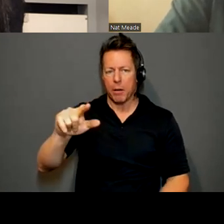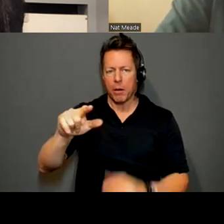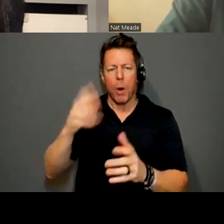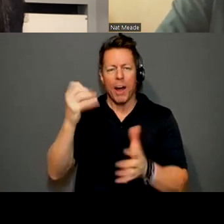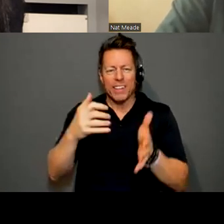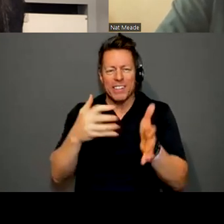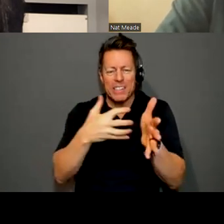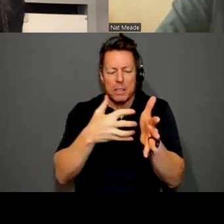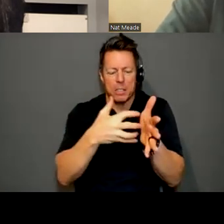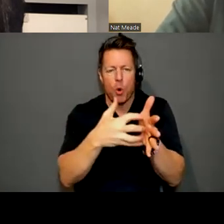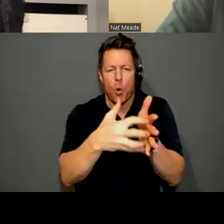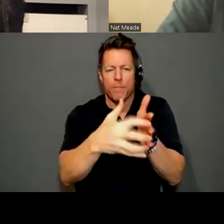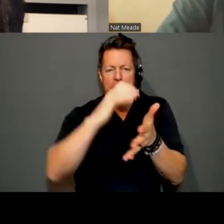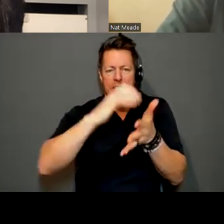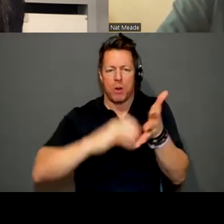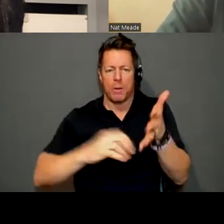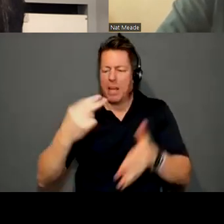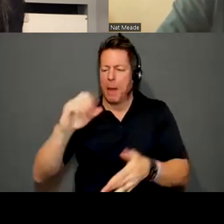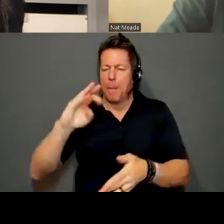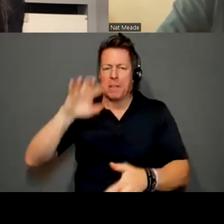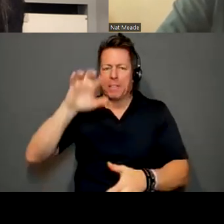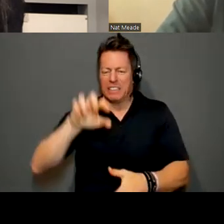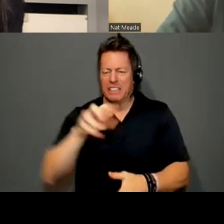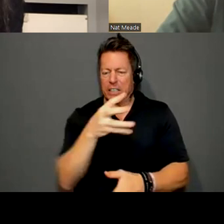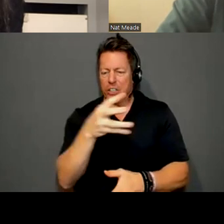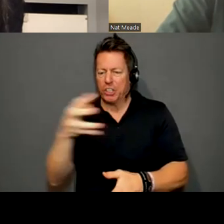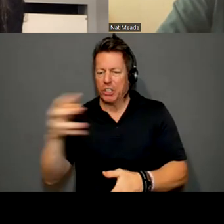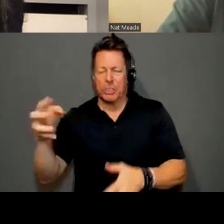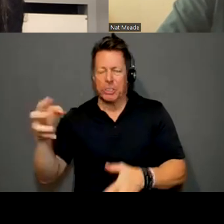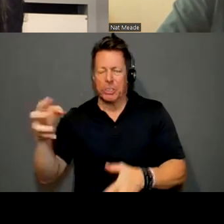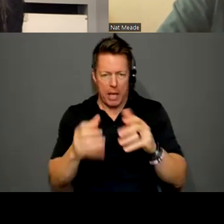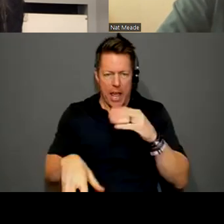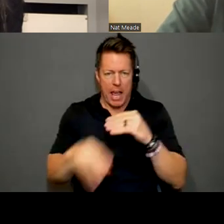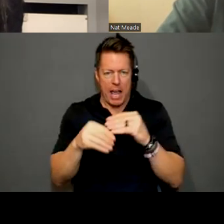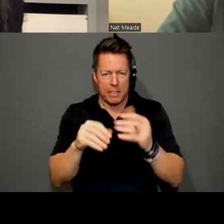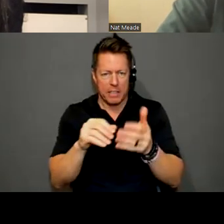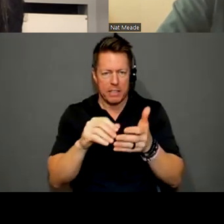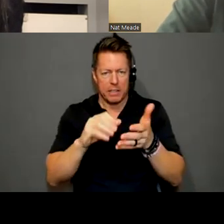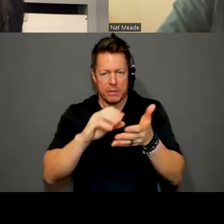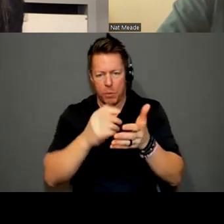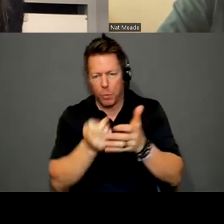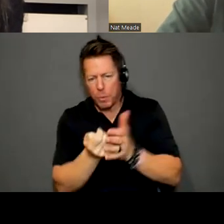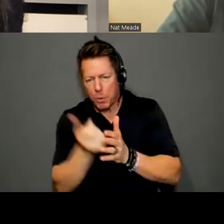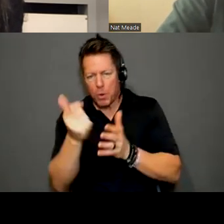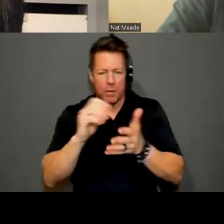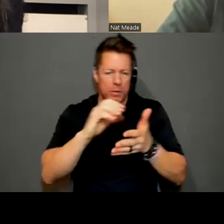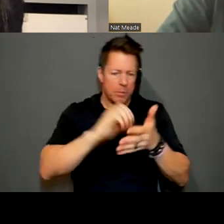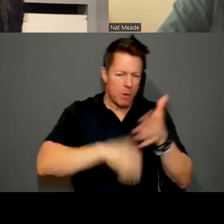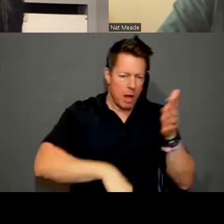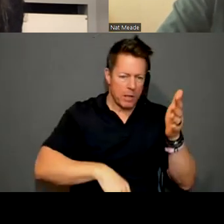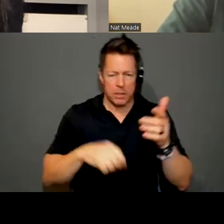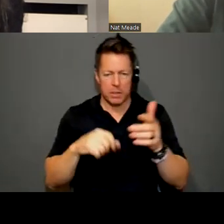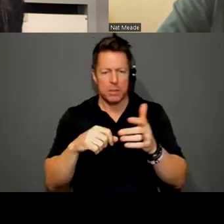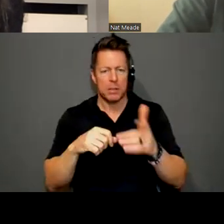to retain either the, the force or the labor, the additive, subtractive, removing that you're doing. But then